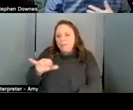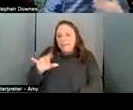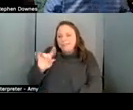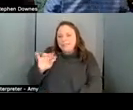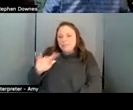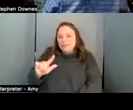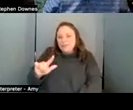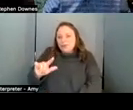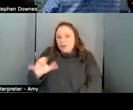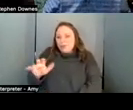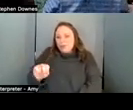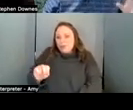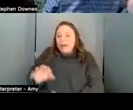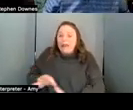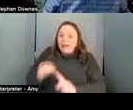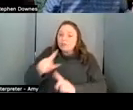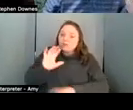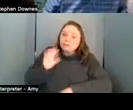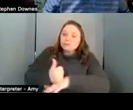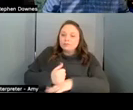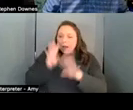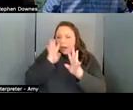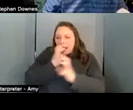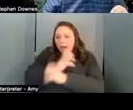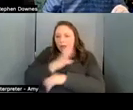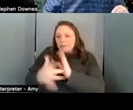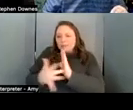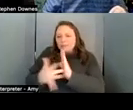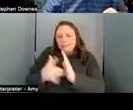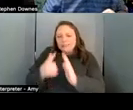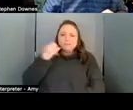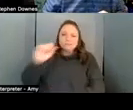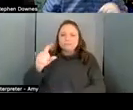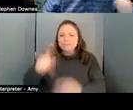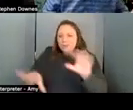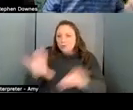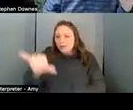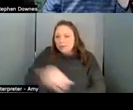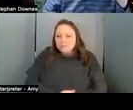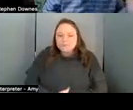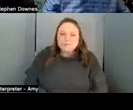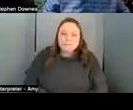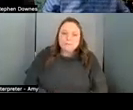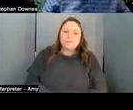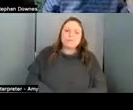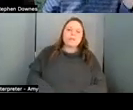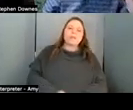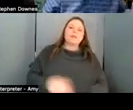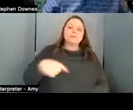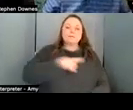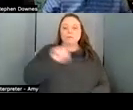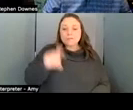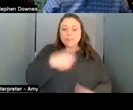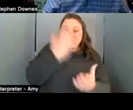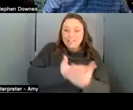create complex technology that prevents you from doing that we need validity and